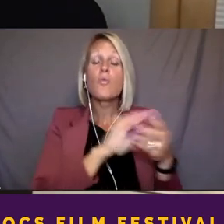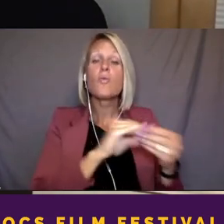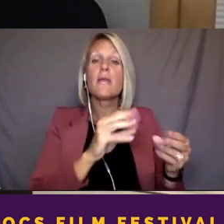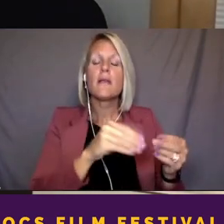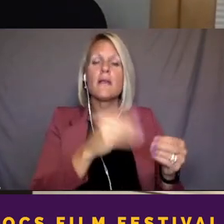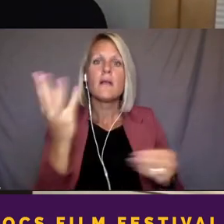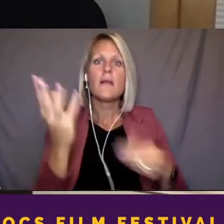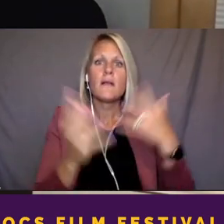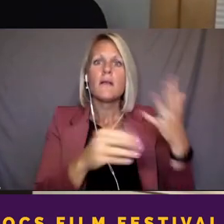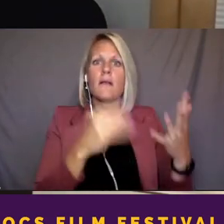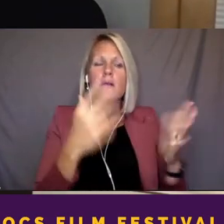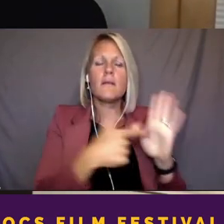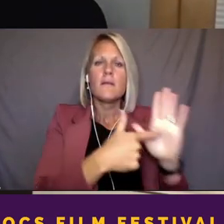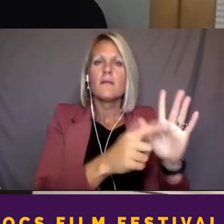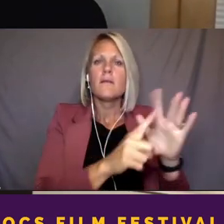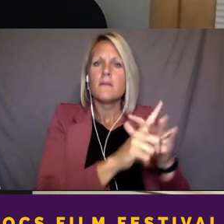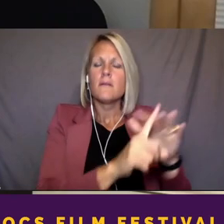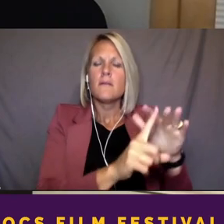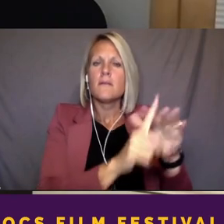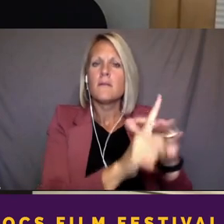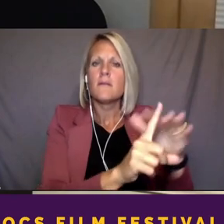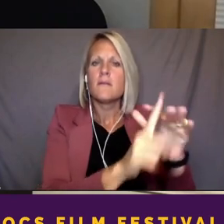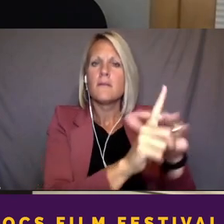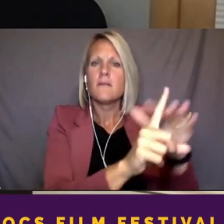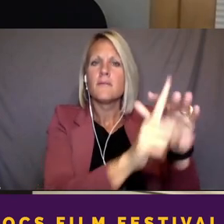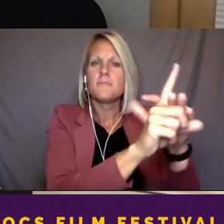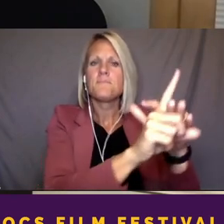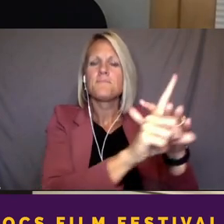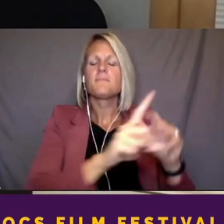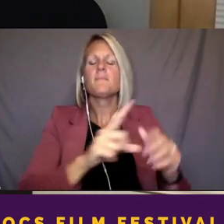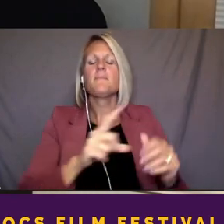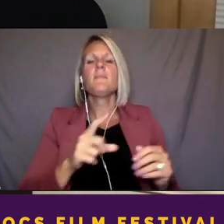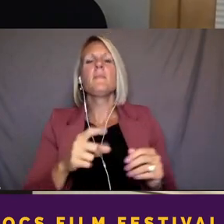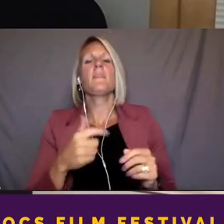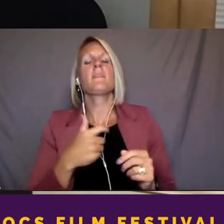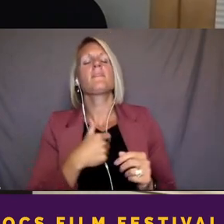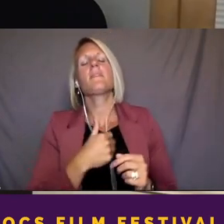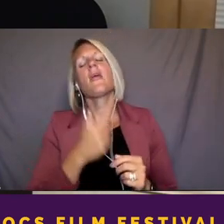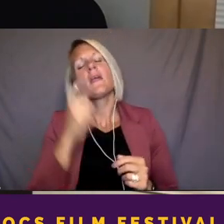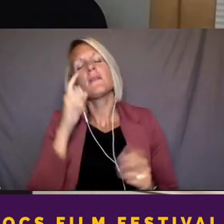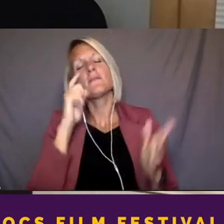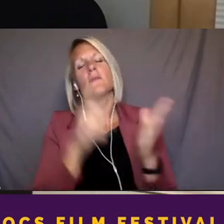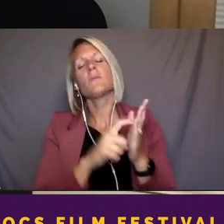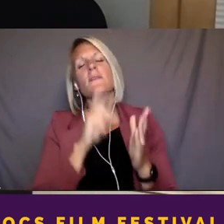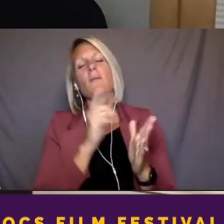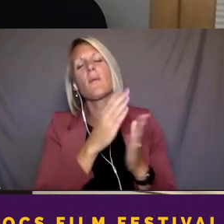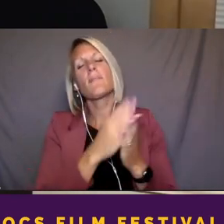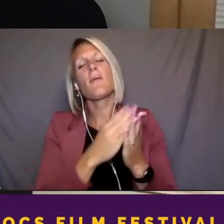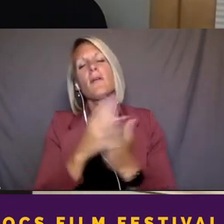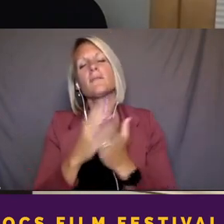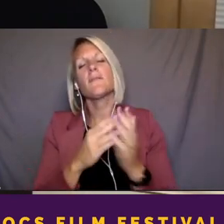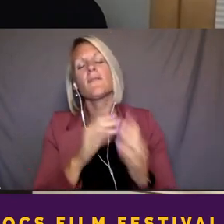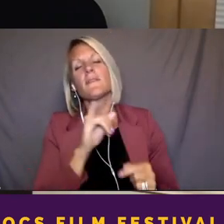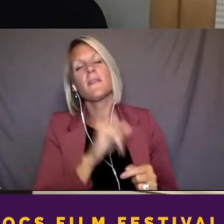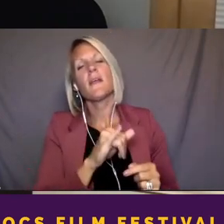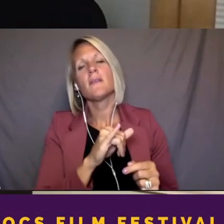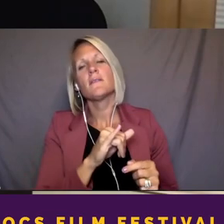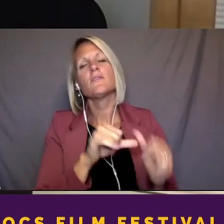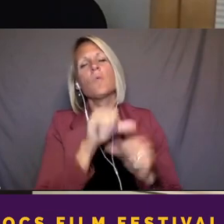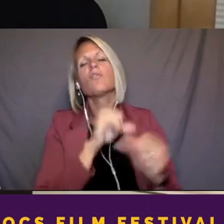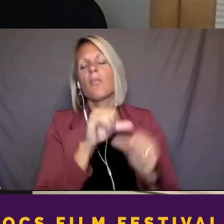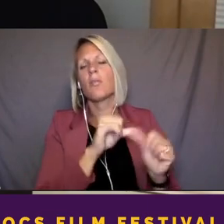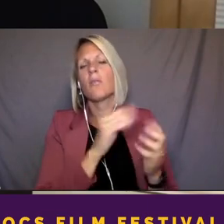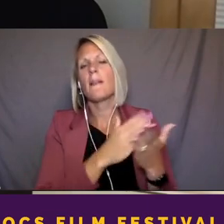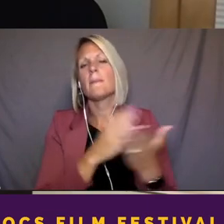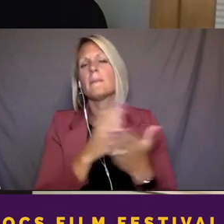I found that there were elements of this, social elements of this story that